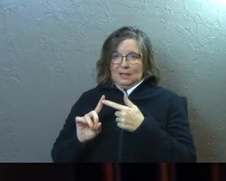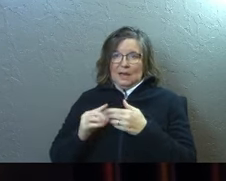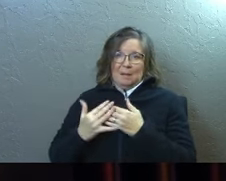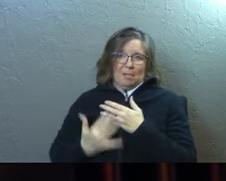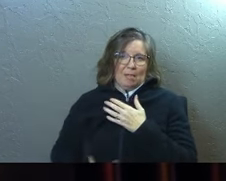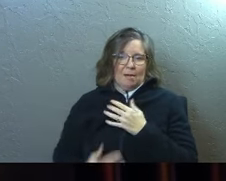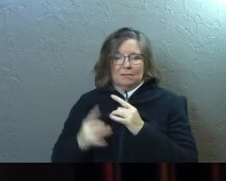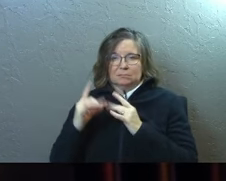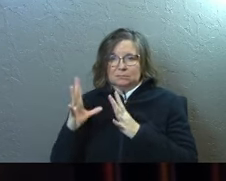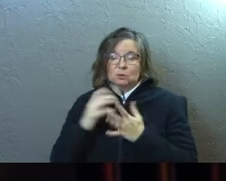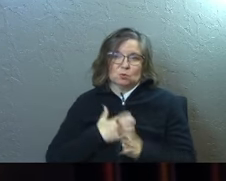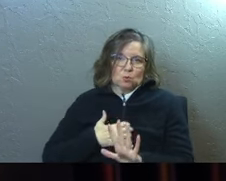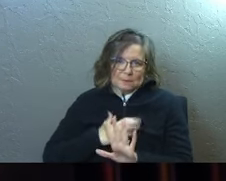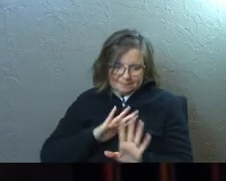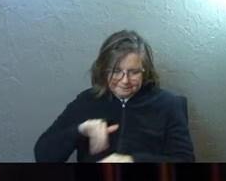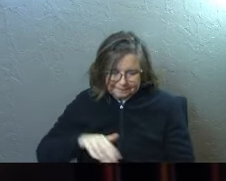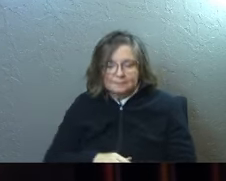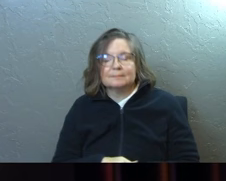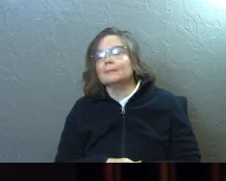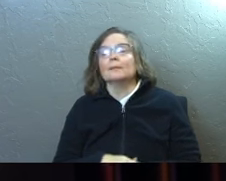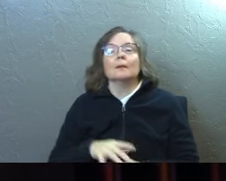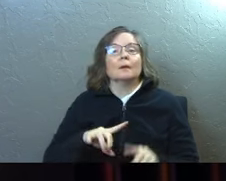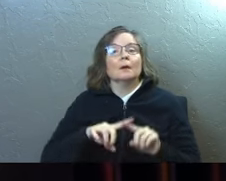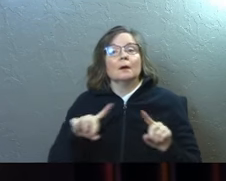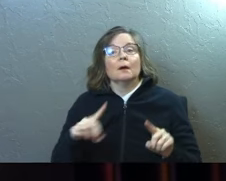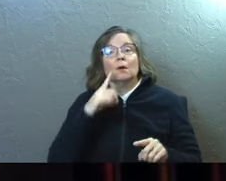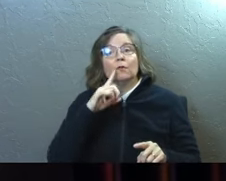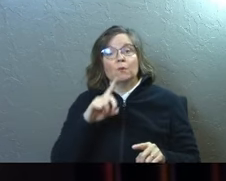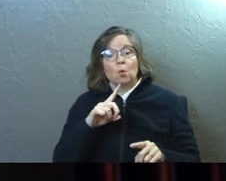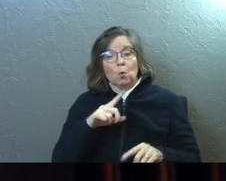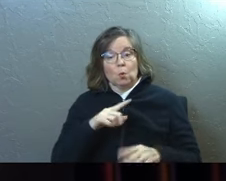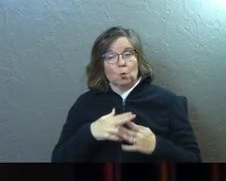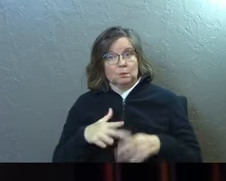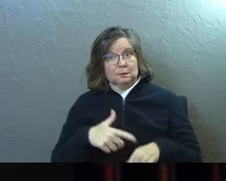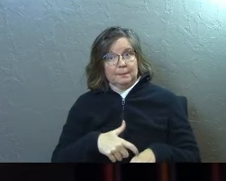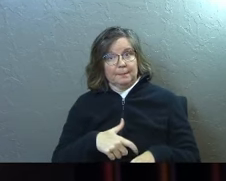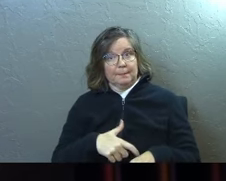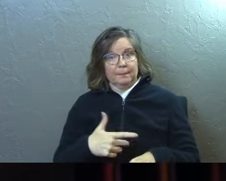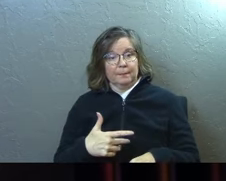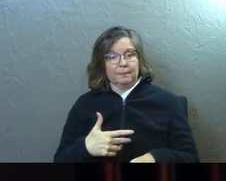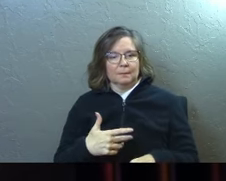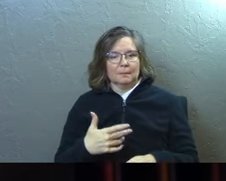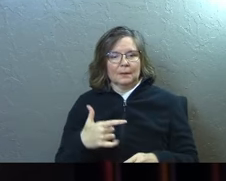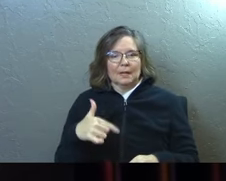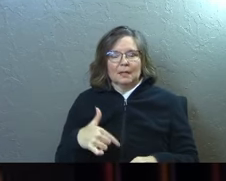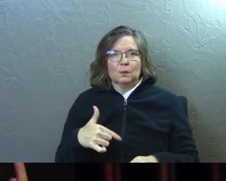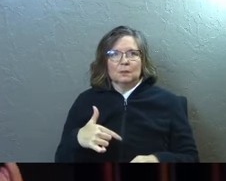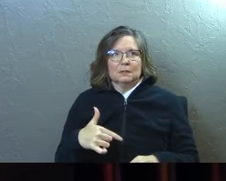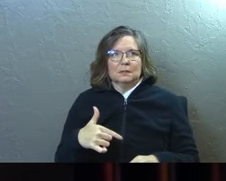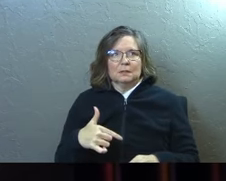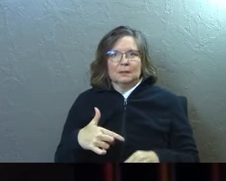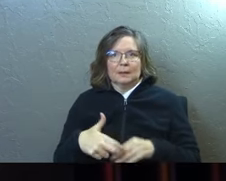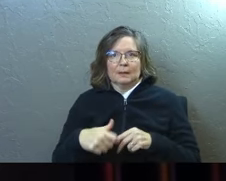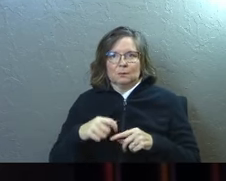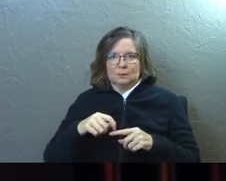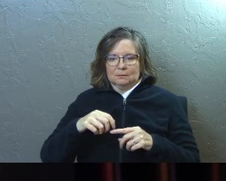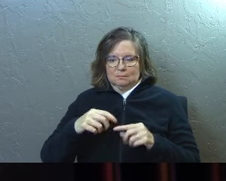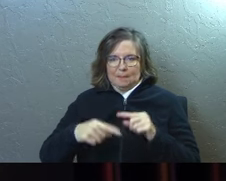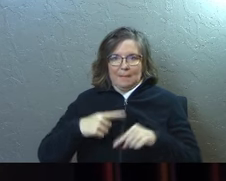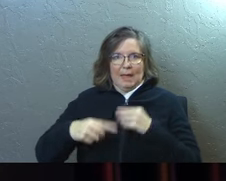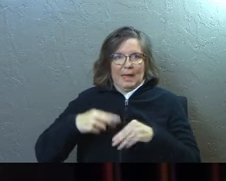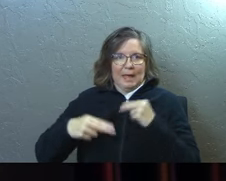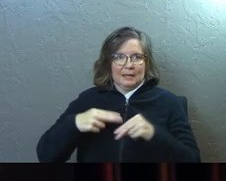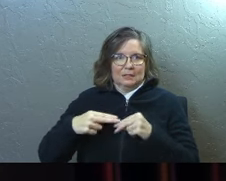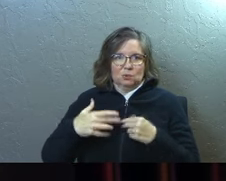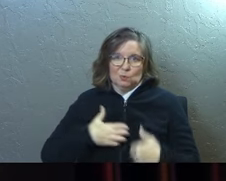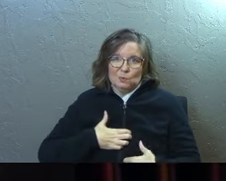all the gross stuff is out of the way. Um, but for a time, um, you know, this was bandaged up and it